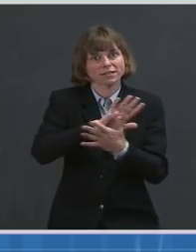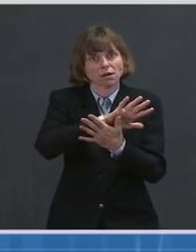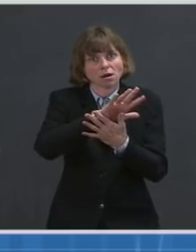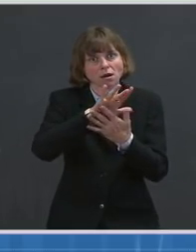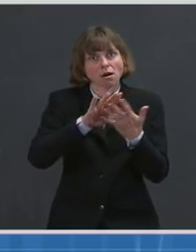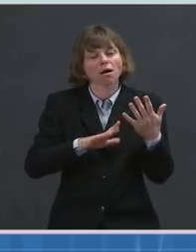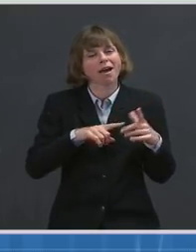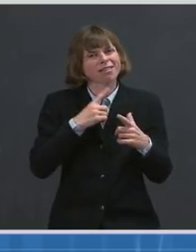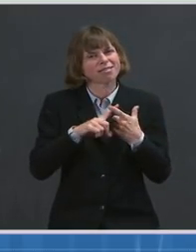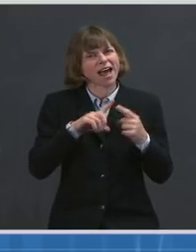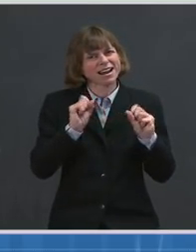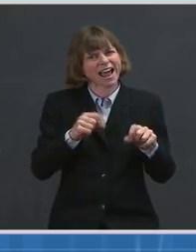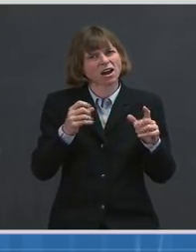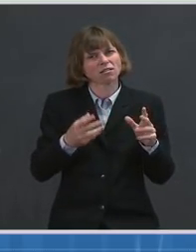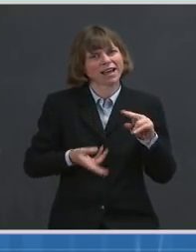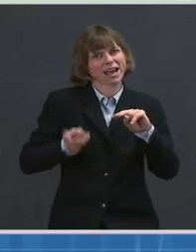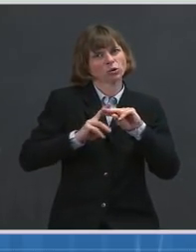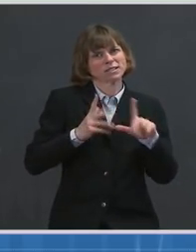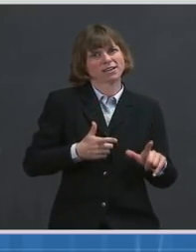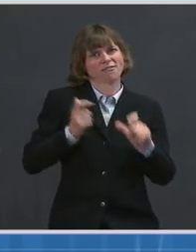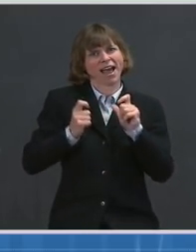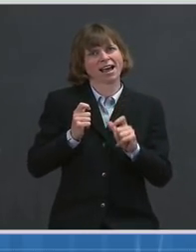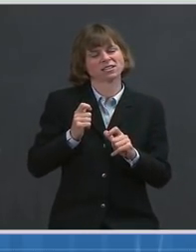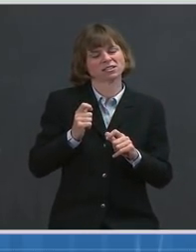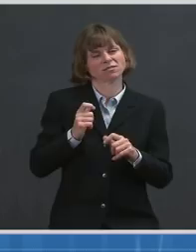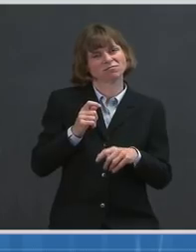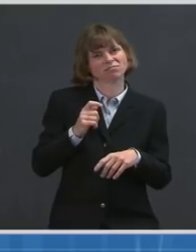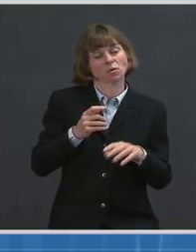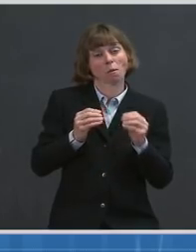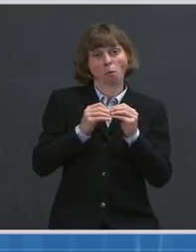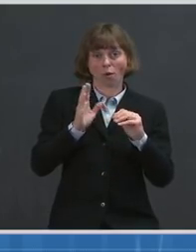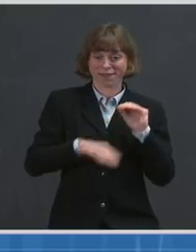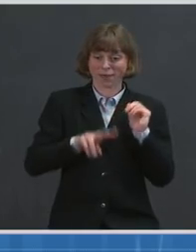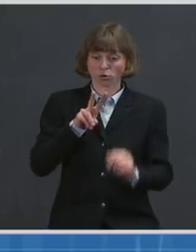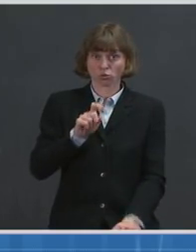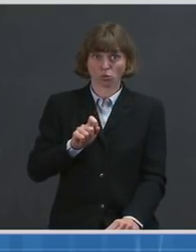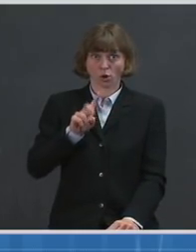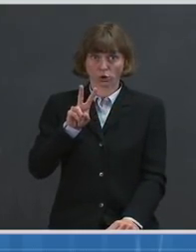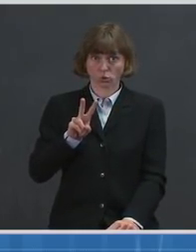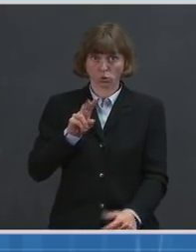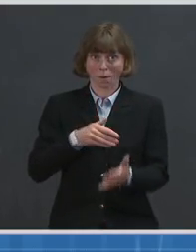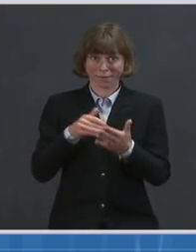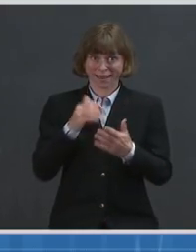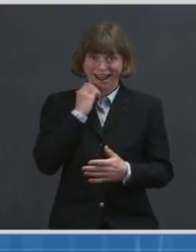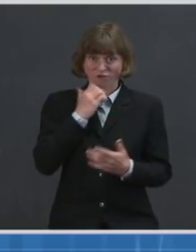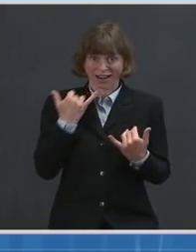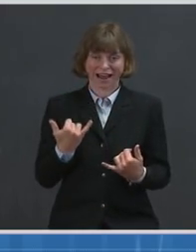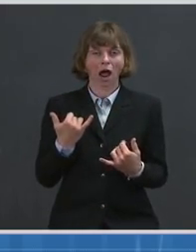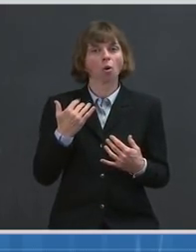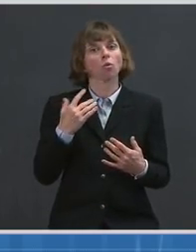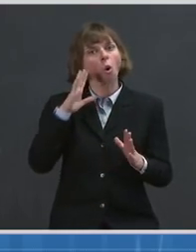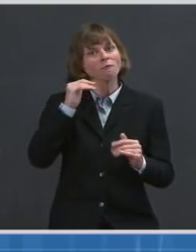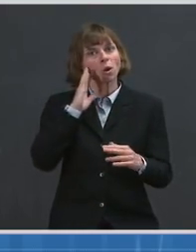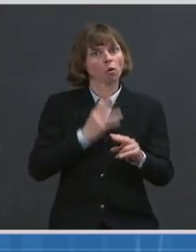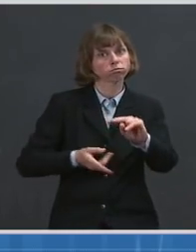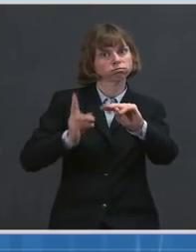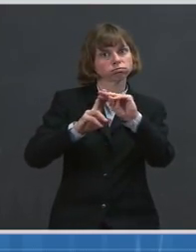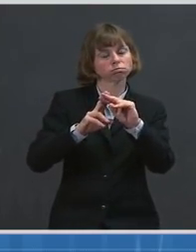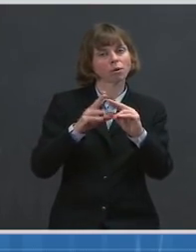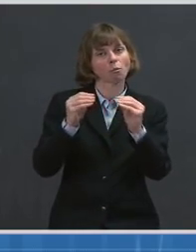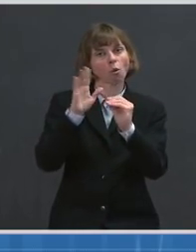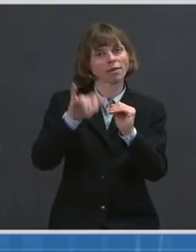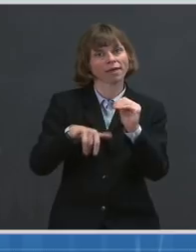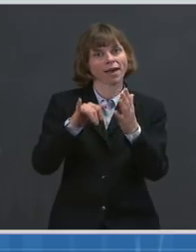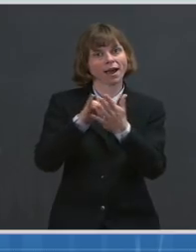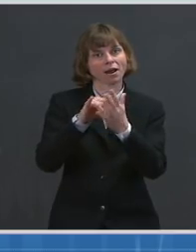rate that we're having on average per day now. Hopefully, we can accelerate that further. And there will be states that open before May 1.